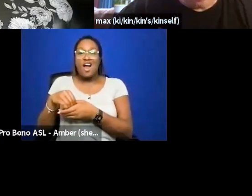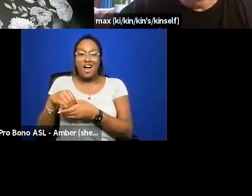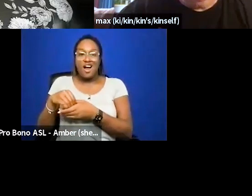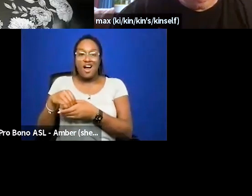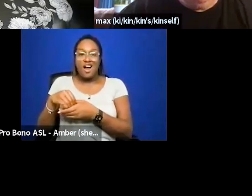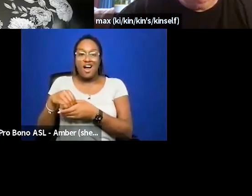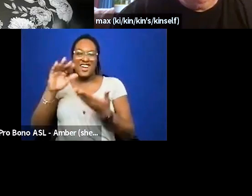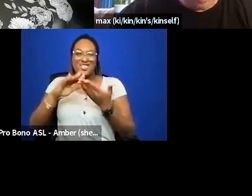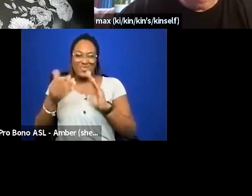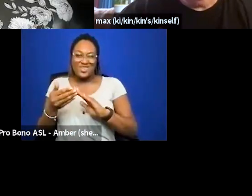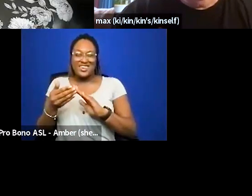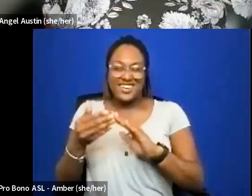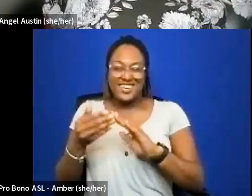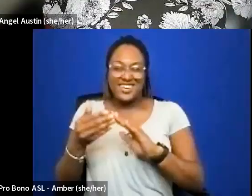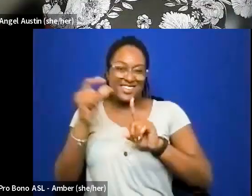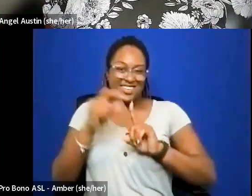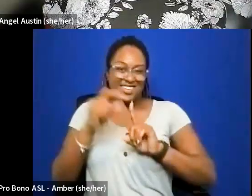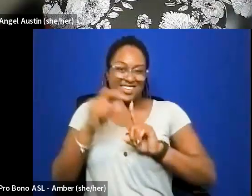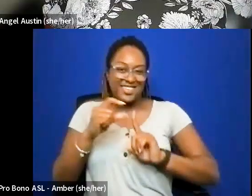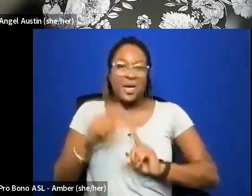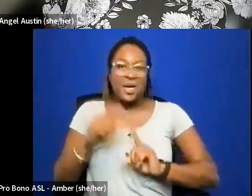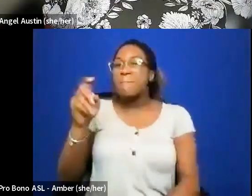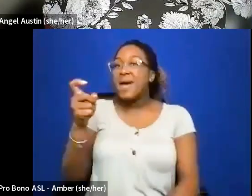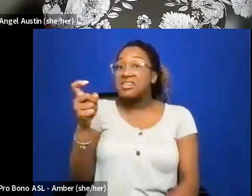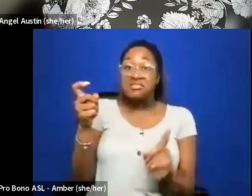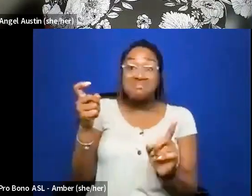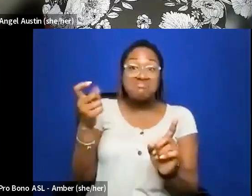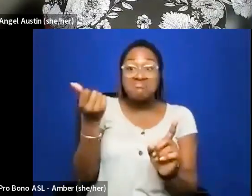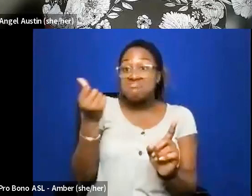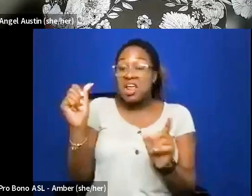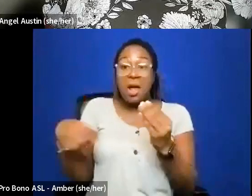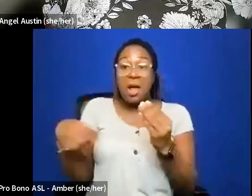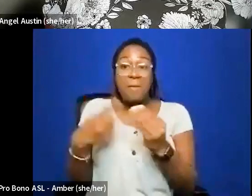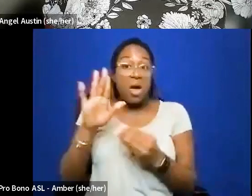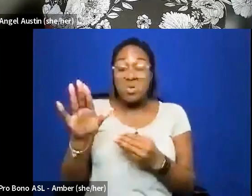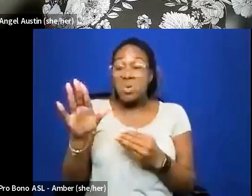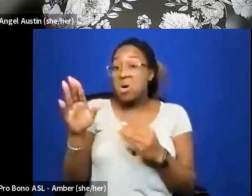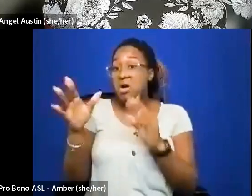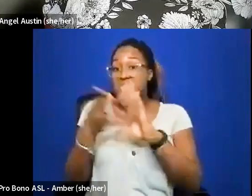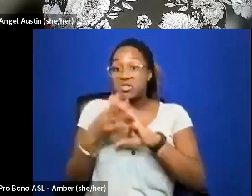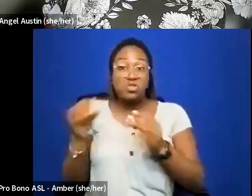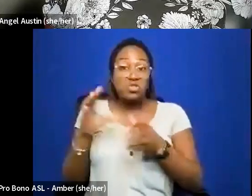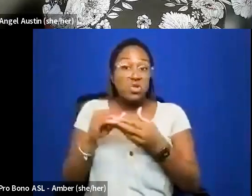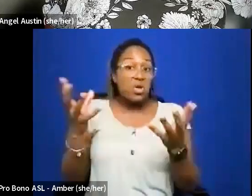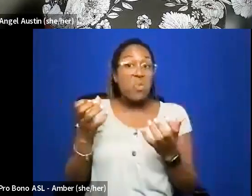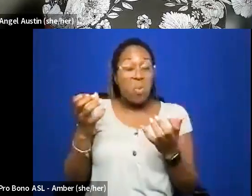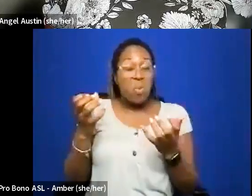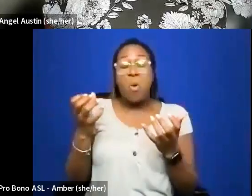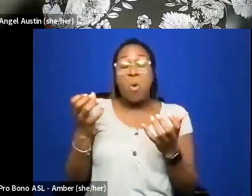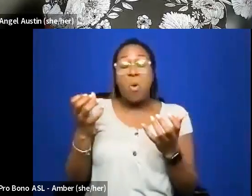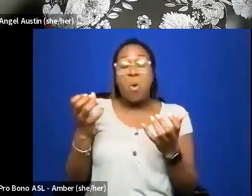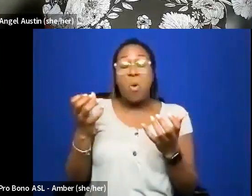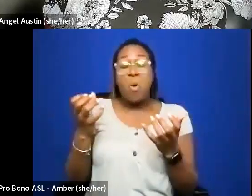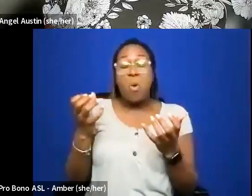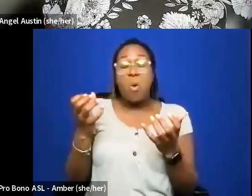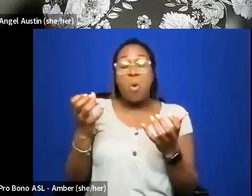max let's start with you is there anything we left out of your bio that you want folks to know about you uh and then after that if you would just tell us a little bit about the